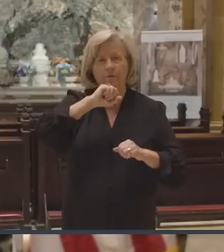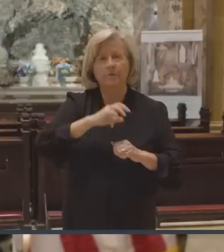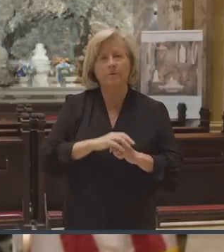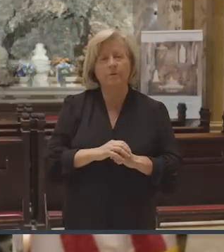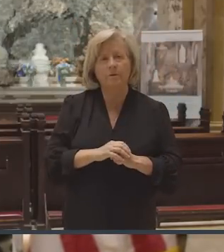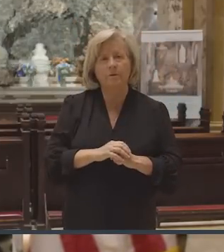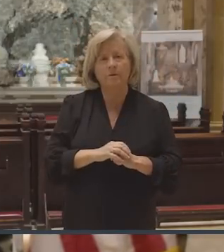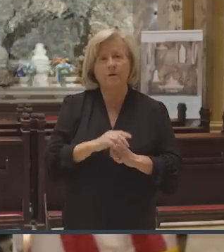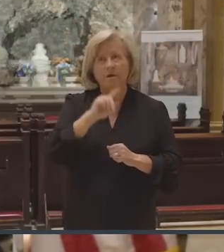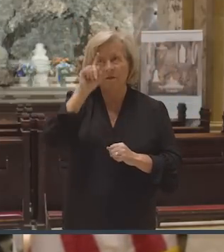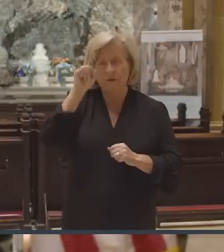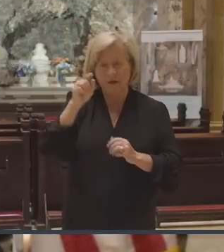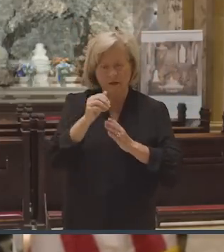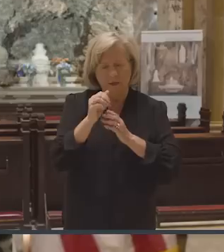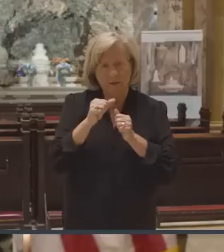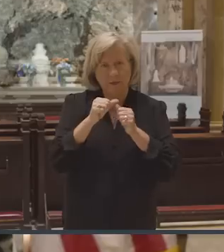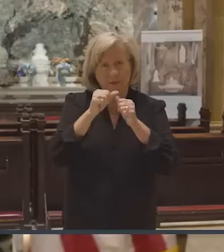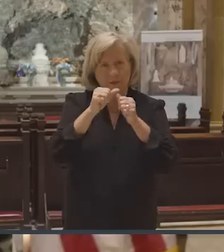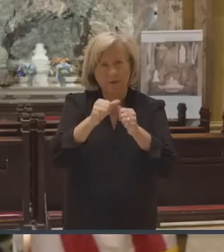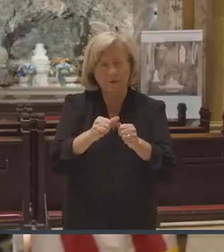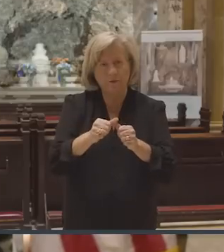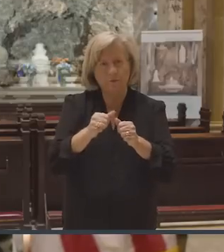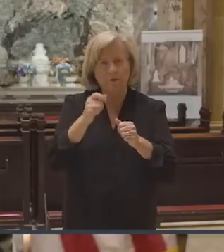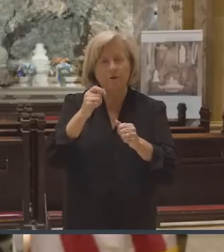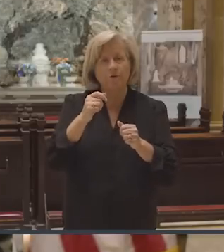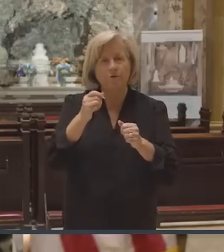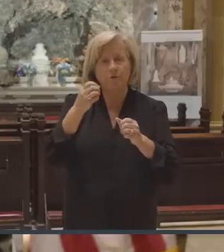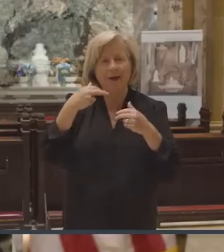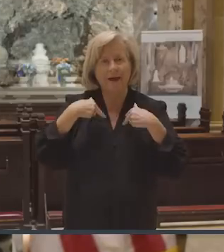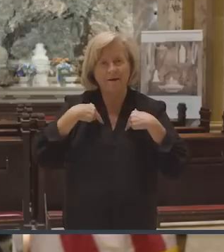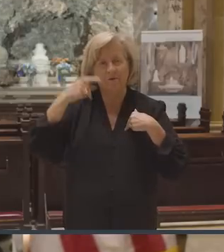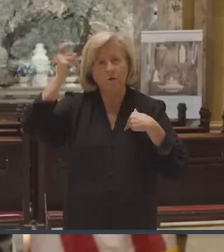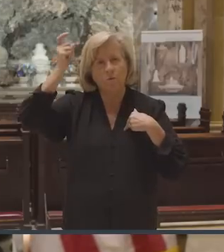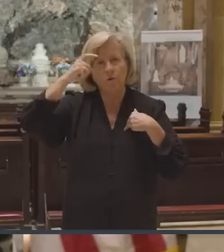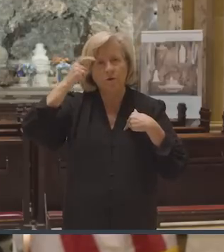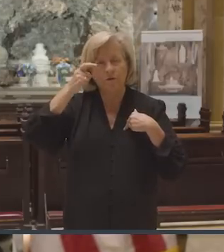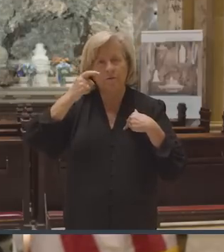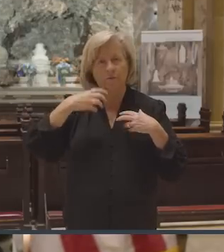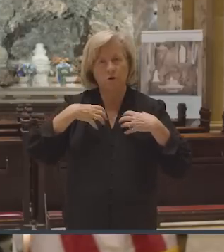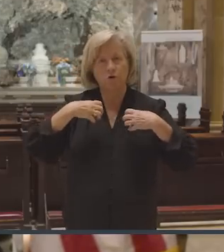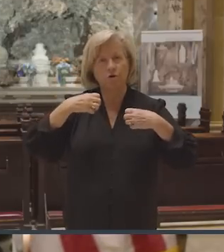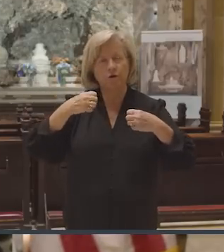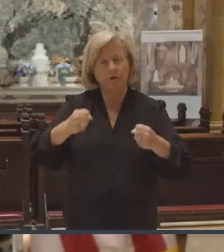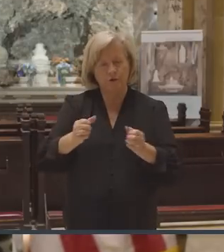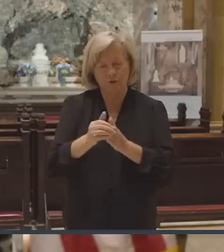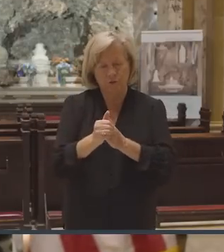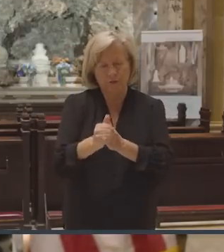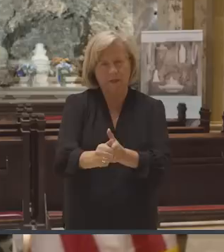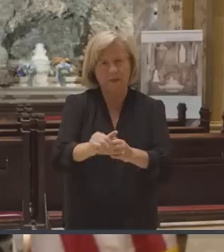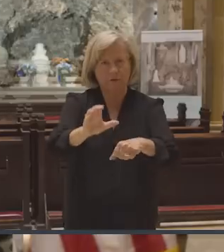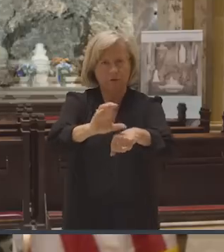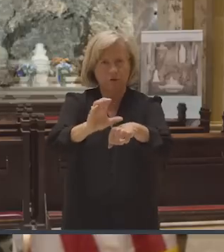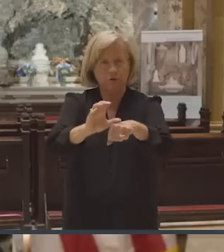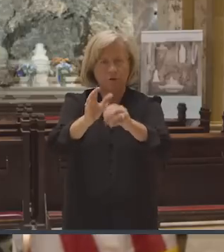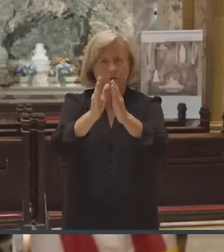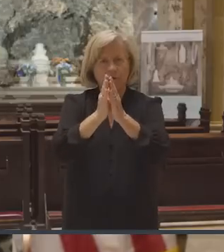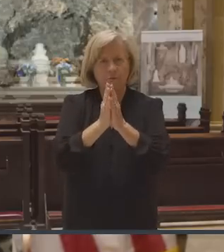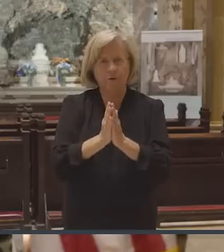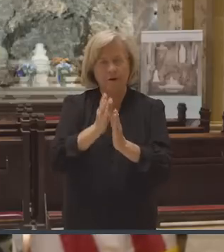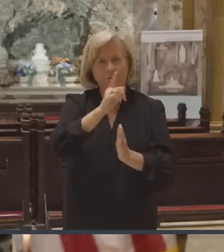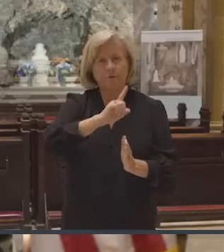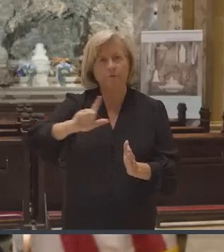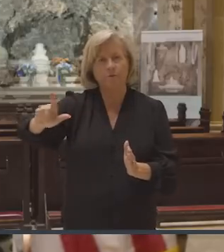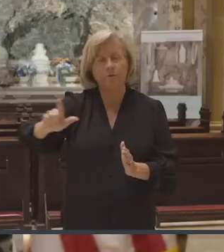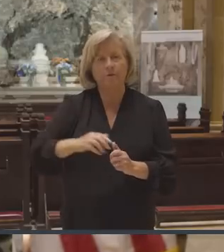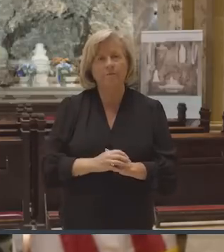that they may continue to grant them wisdom and courage in leading the church on earth. Let us pray to the Lord. Lord, hear